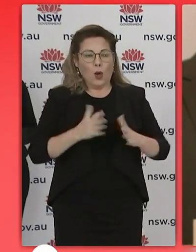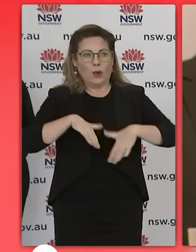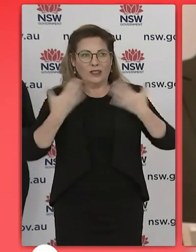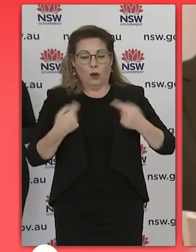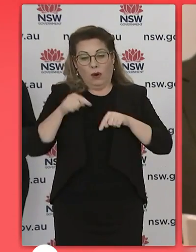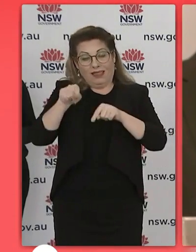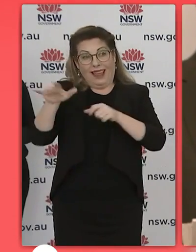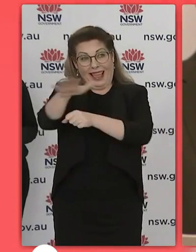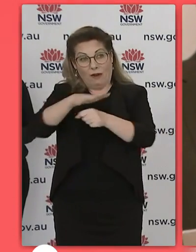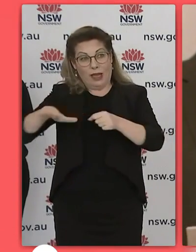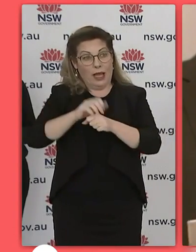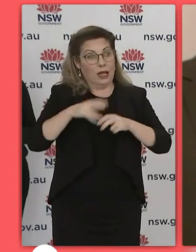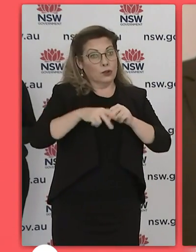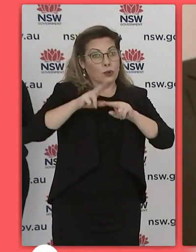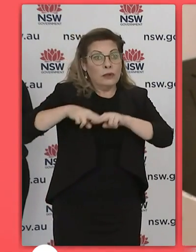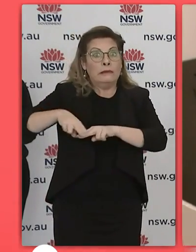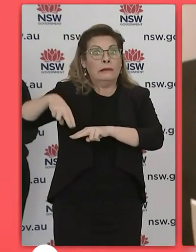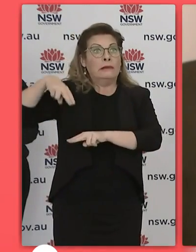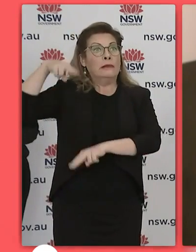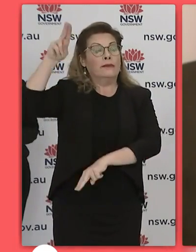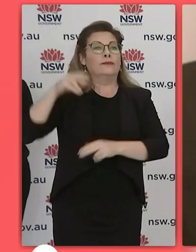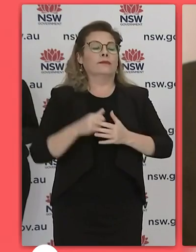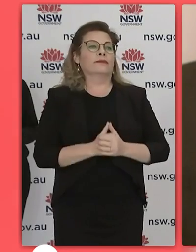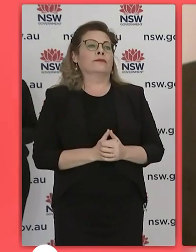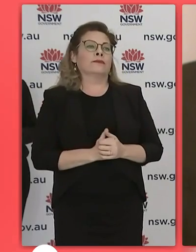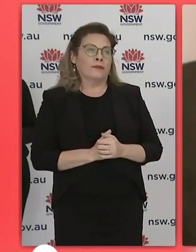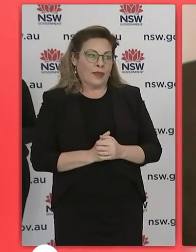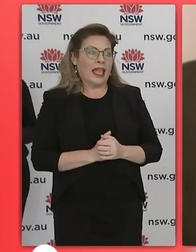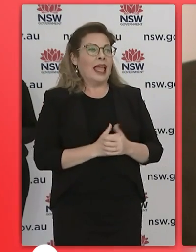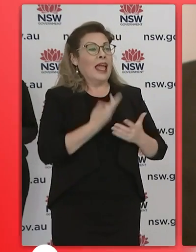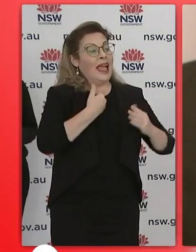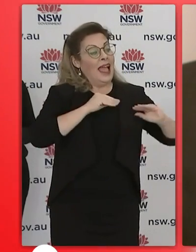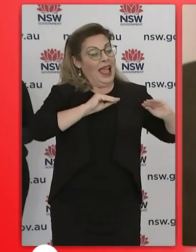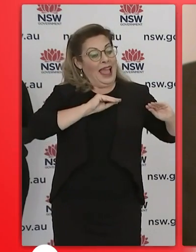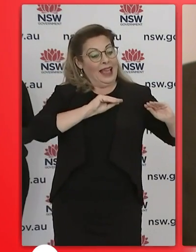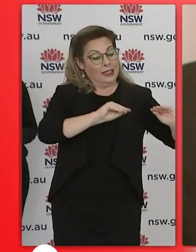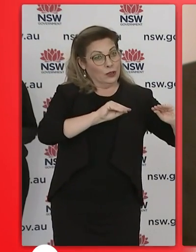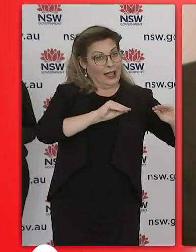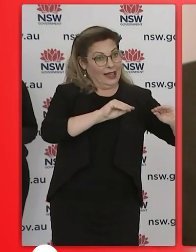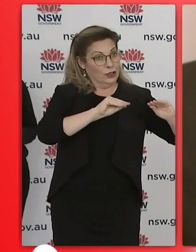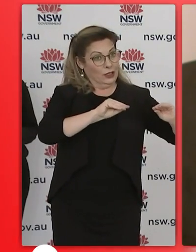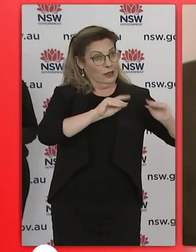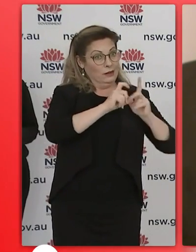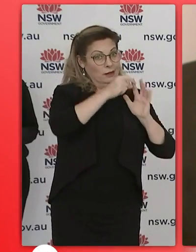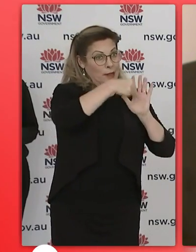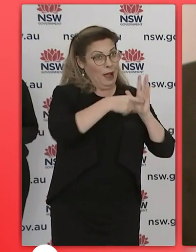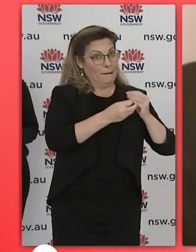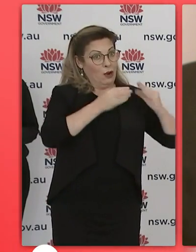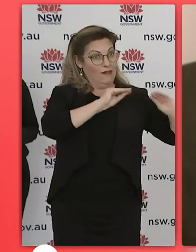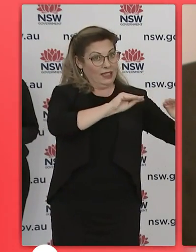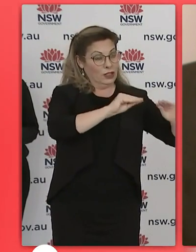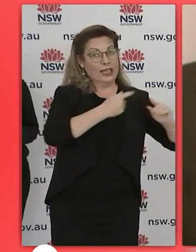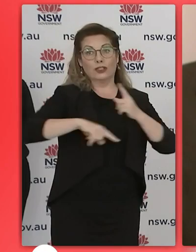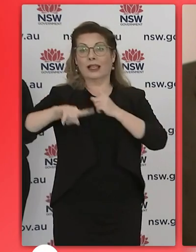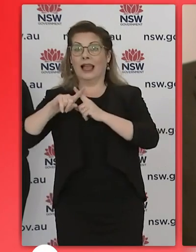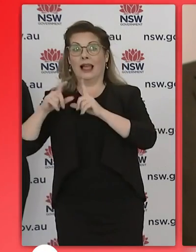pleasingly education and health have provided a road map forward for HSC students so